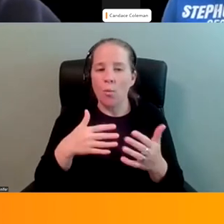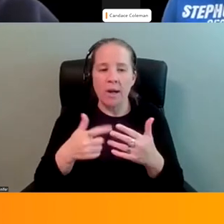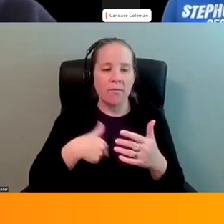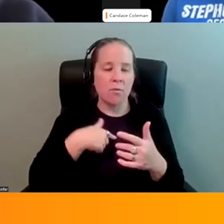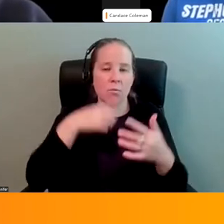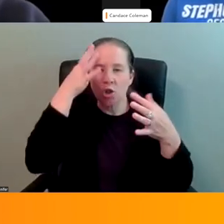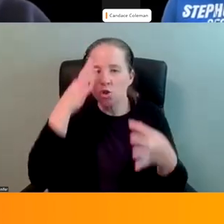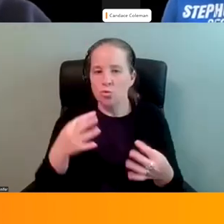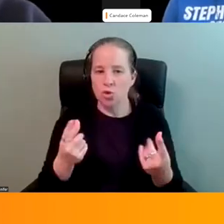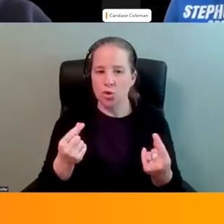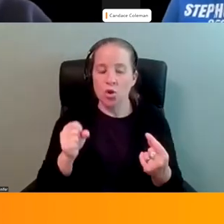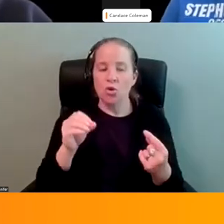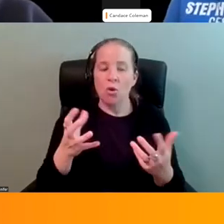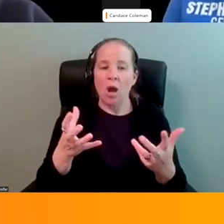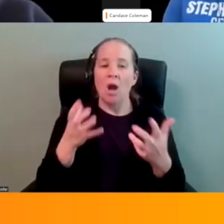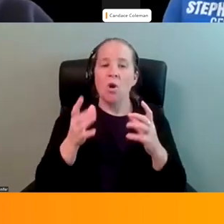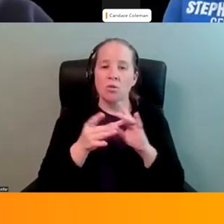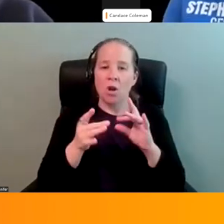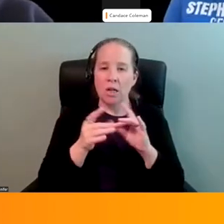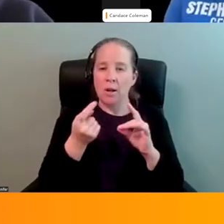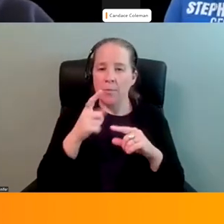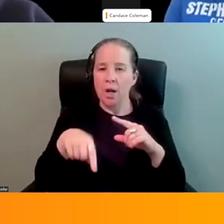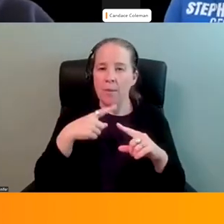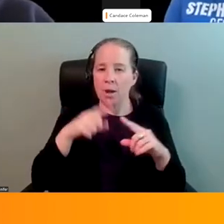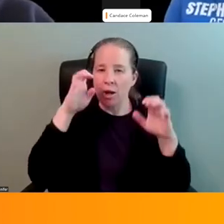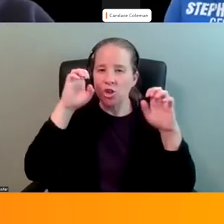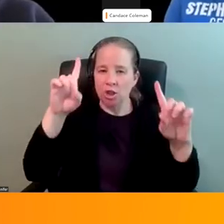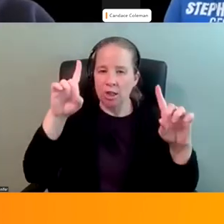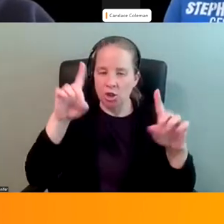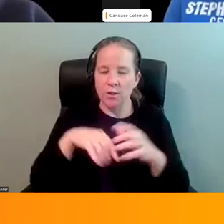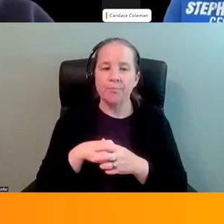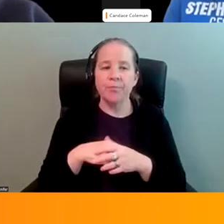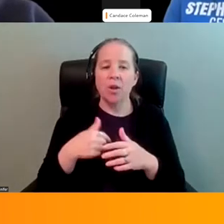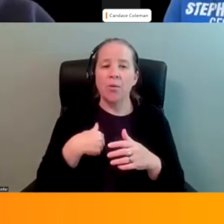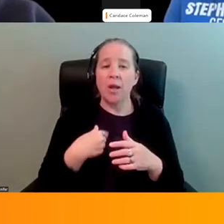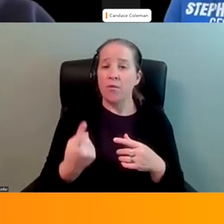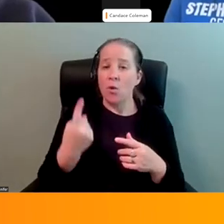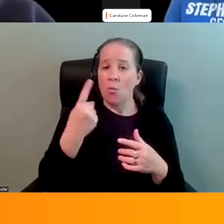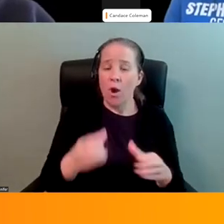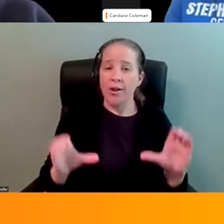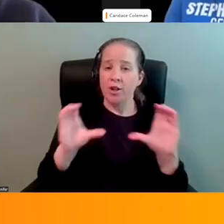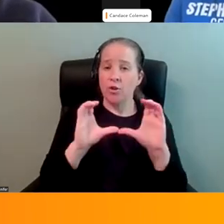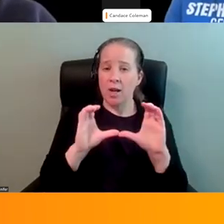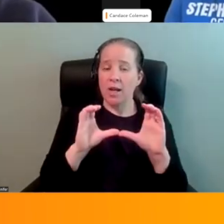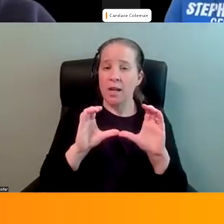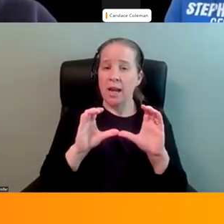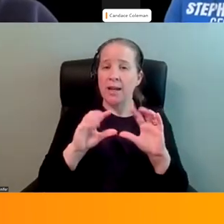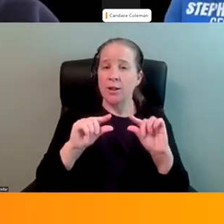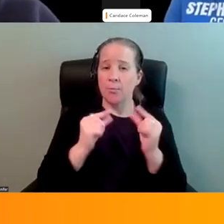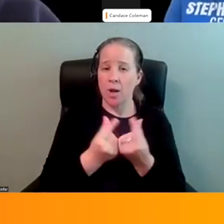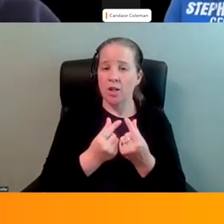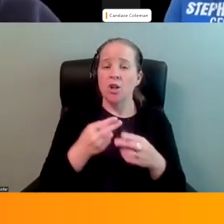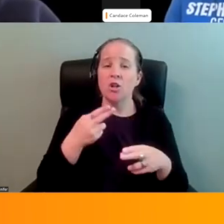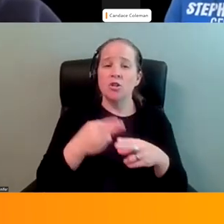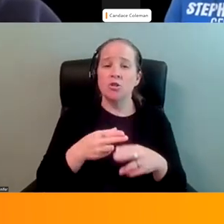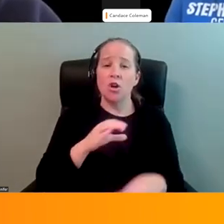So I do want to talk a little bit about the education. We have one accrediting body in social work. It's called the Council on